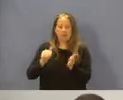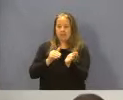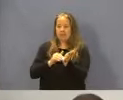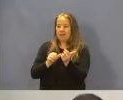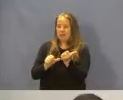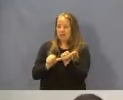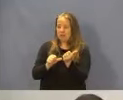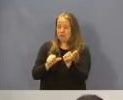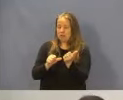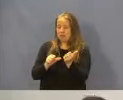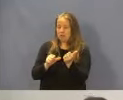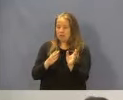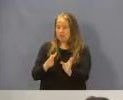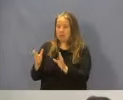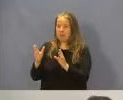plans.